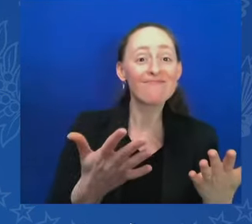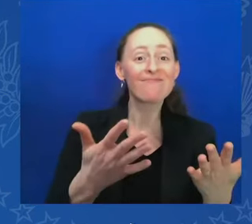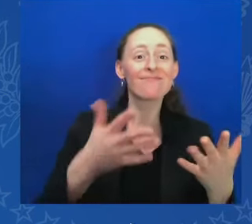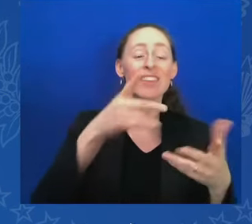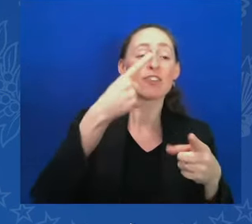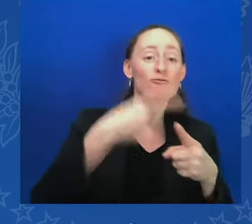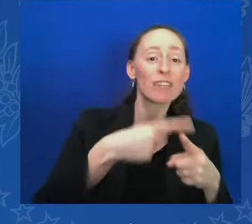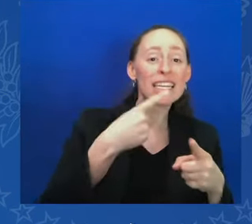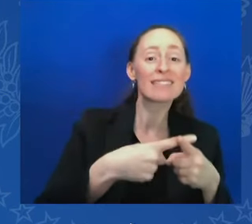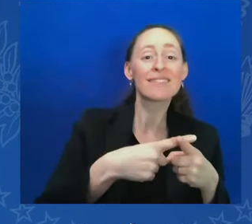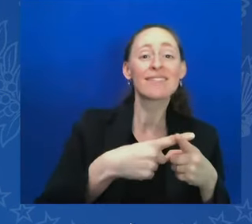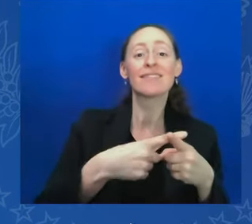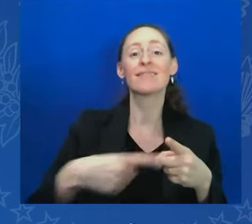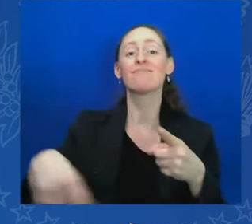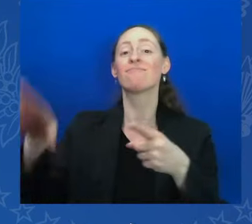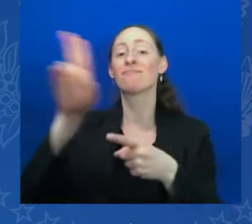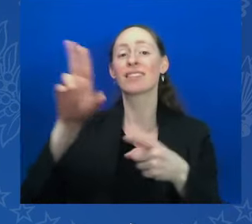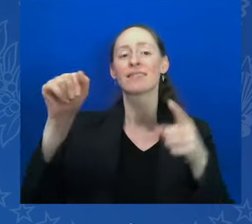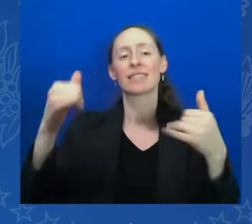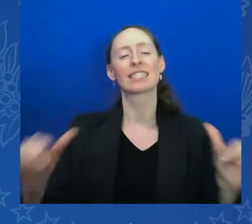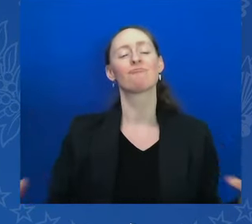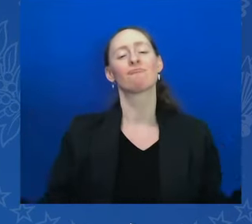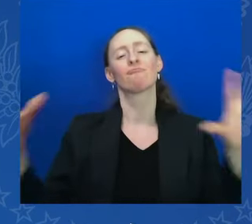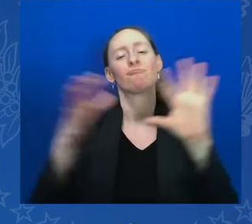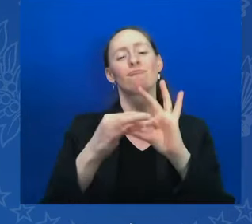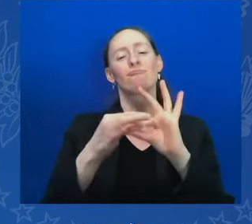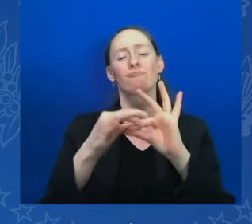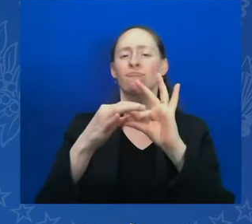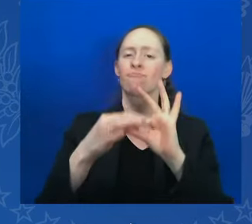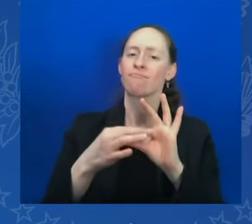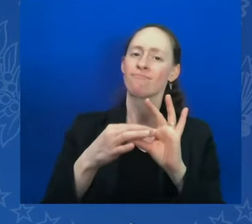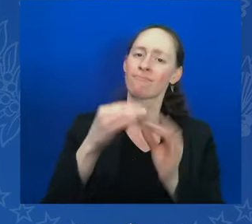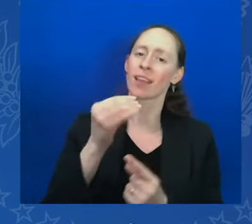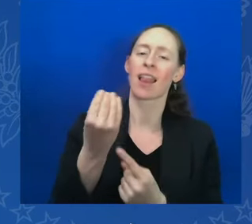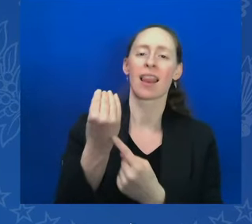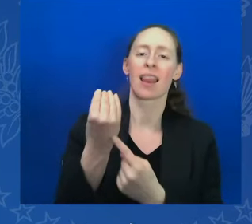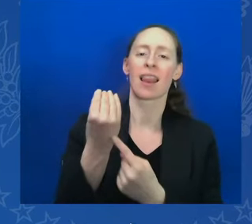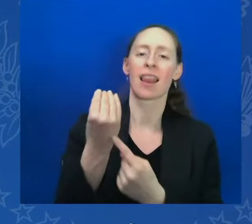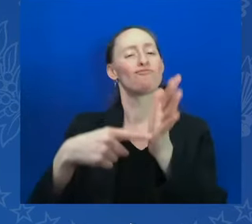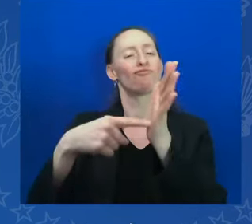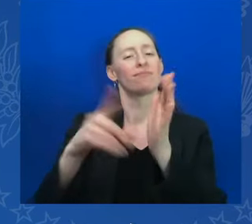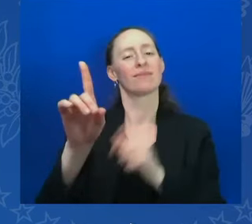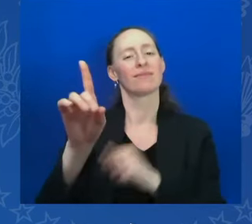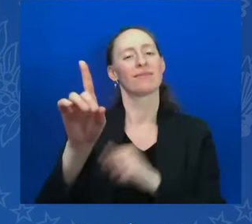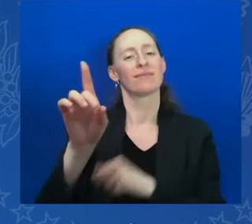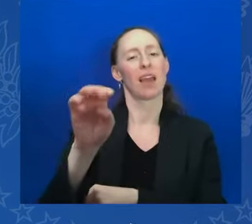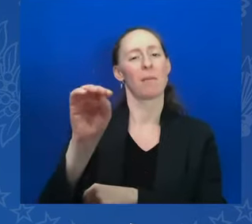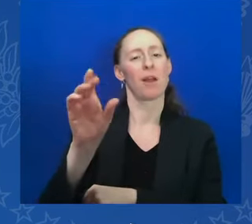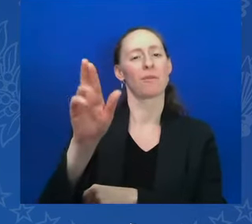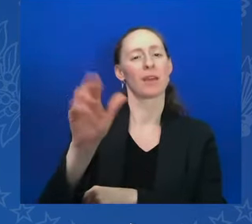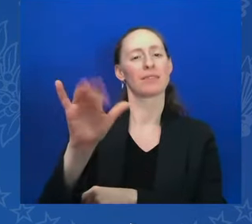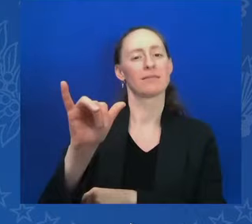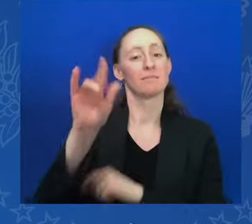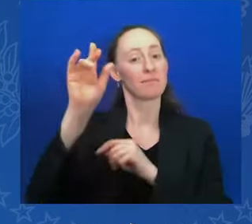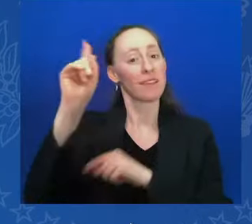So, folks, happy Greek Independence Day and welcome to your house. Thank you. you so much.